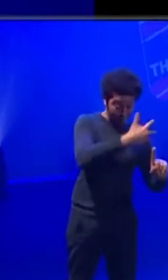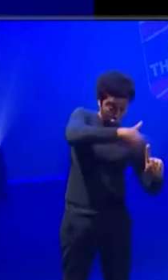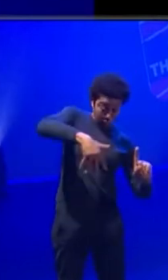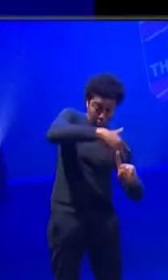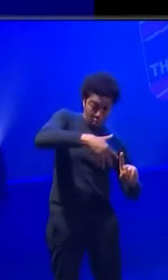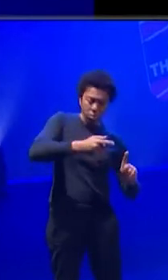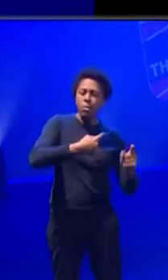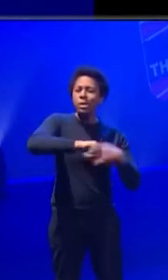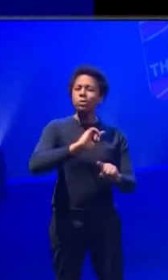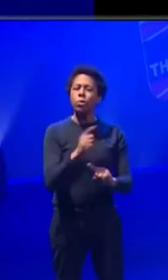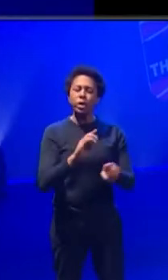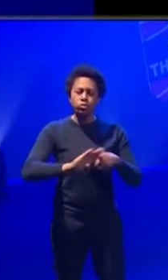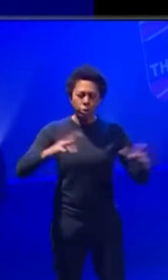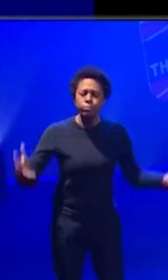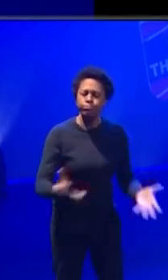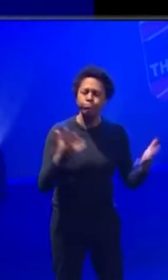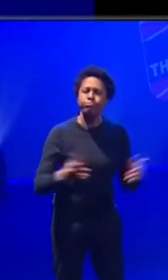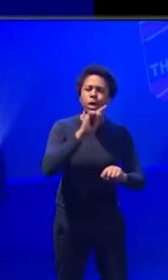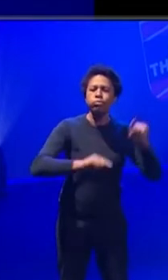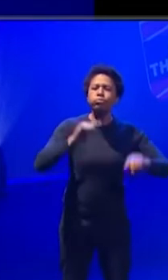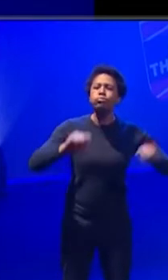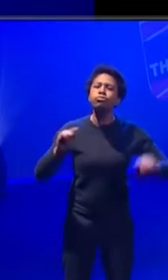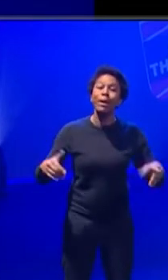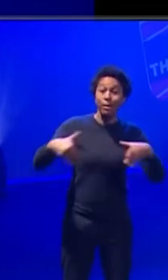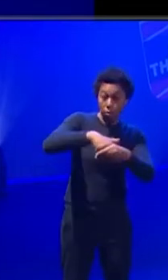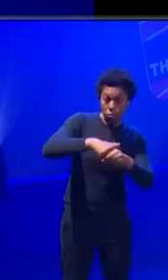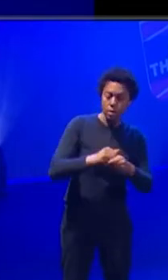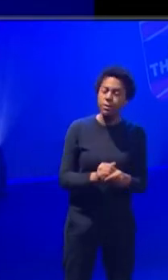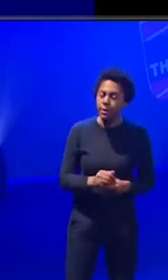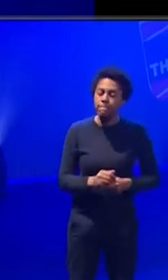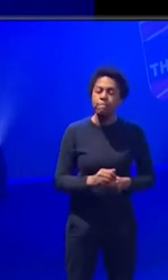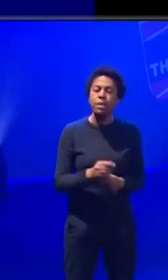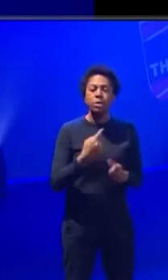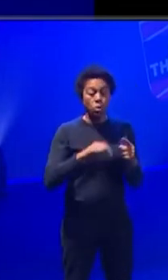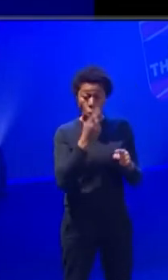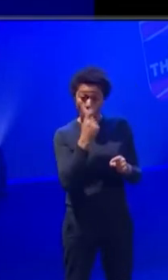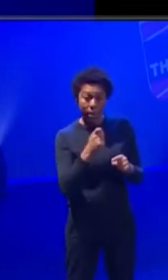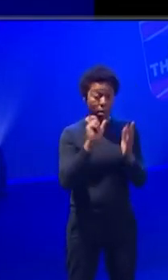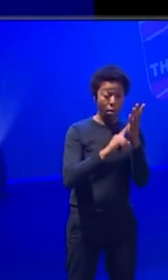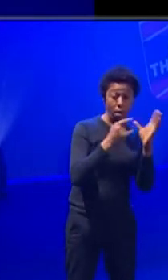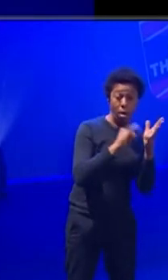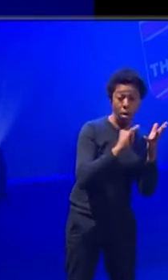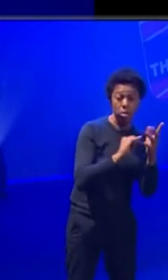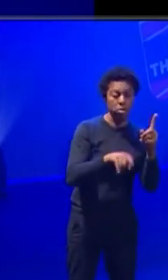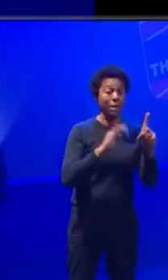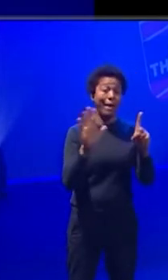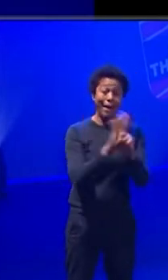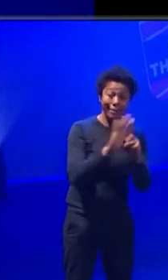workforce. So we're looking at diversifying the offstage workforce in terms of class, ethnicity and disability.